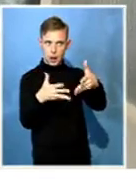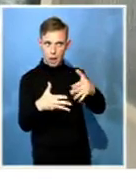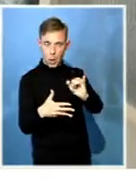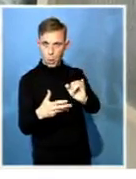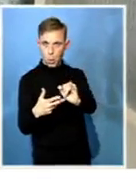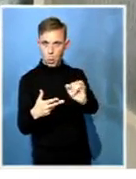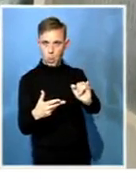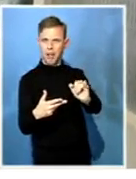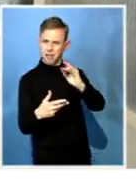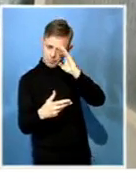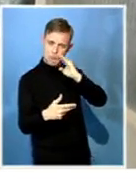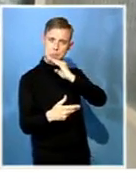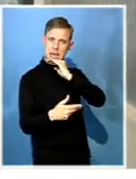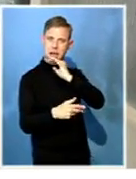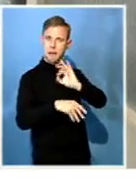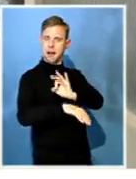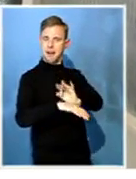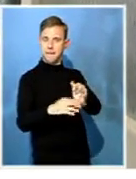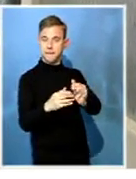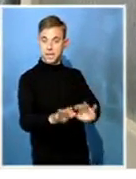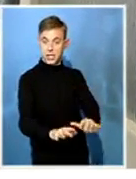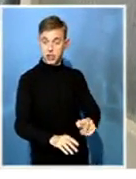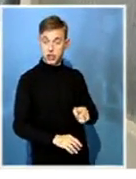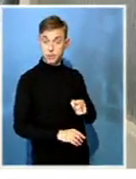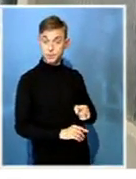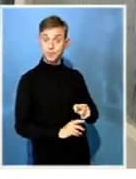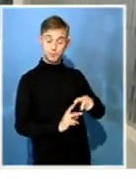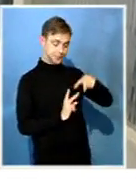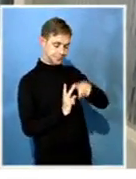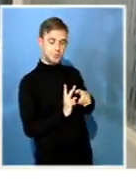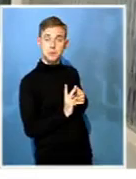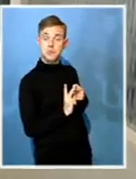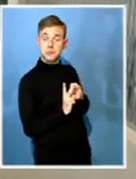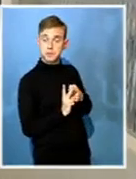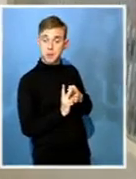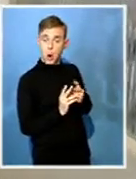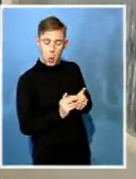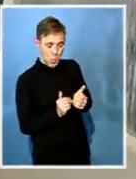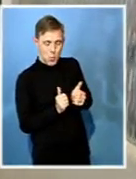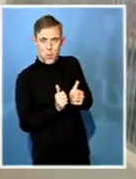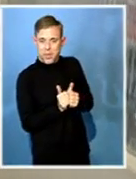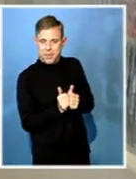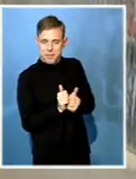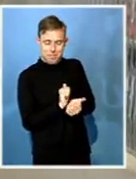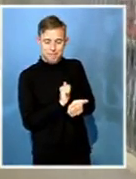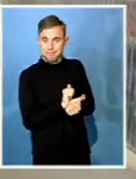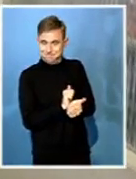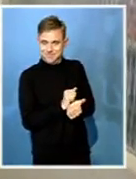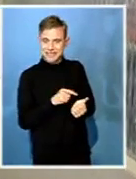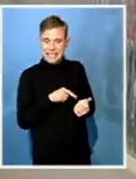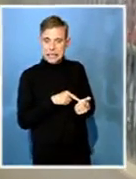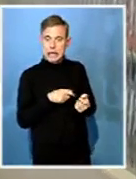Salim Esom, who was arrested with Timol, demonstrated how he last saw his friend Timol alive